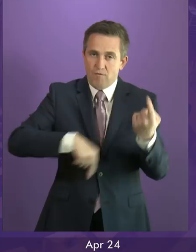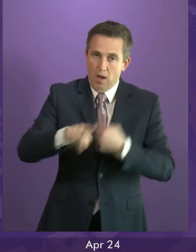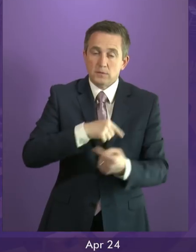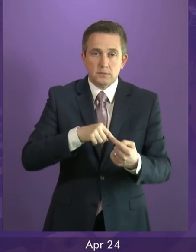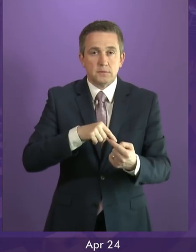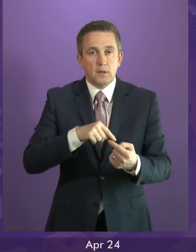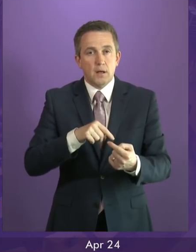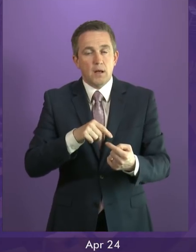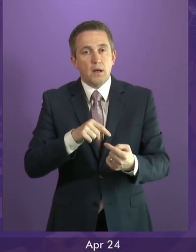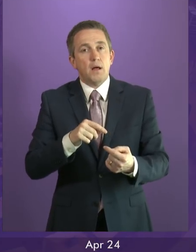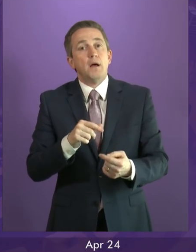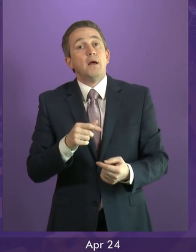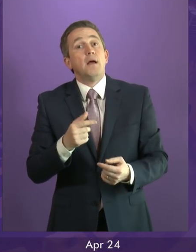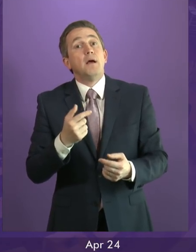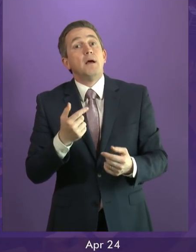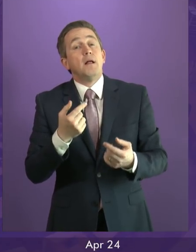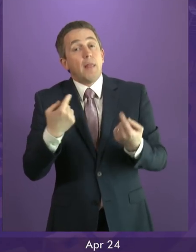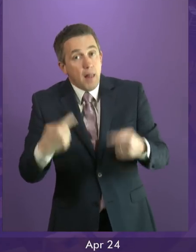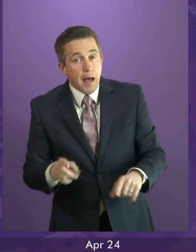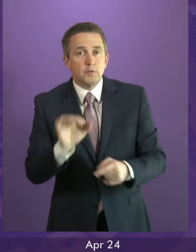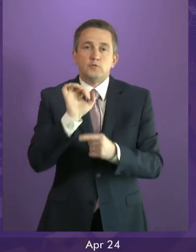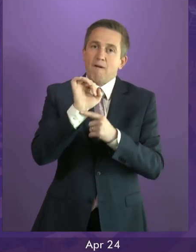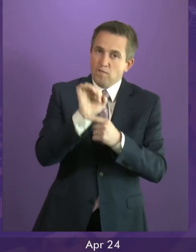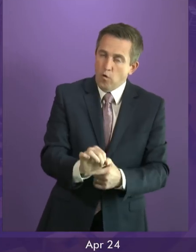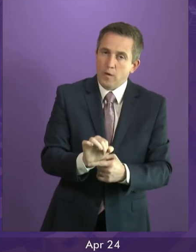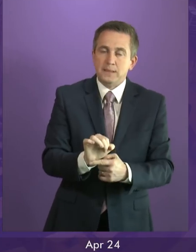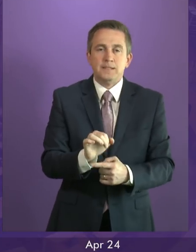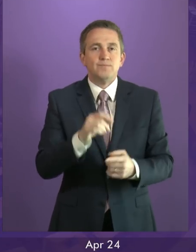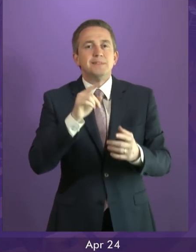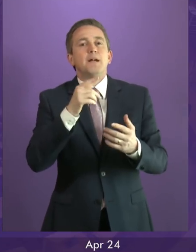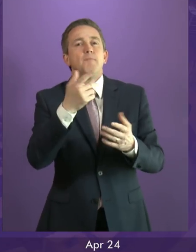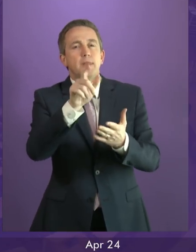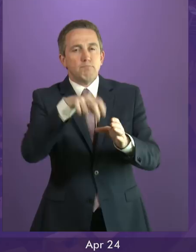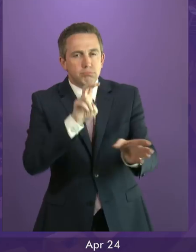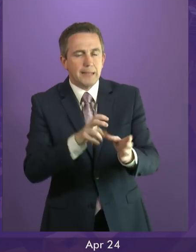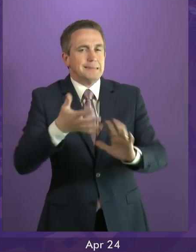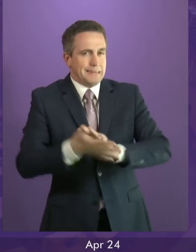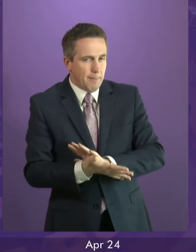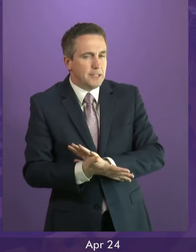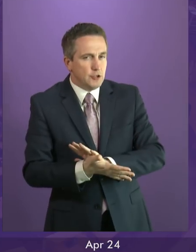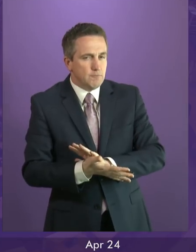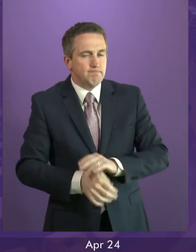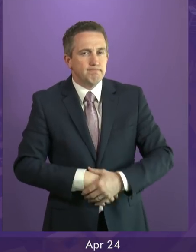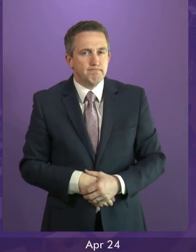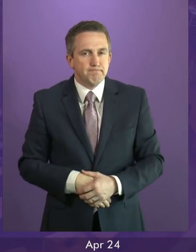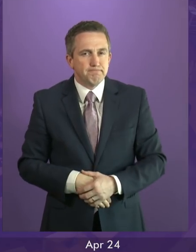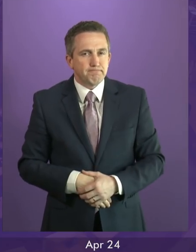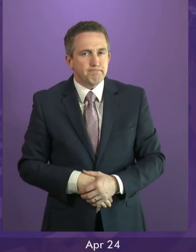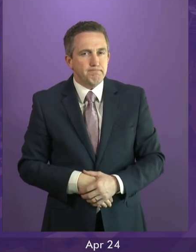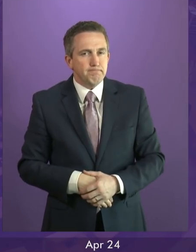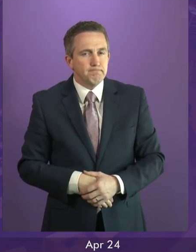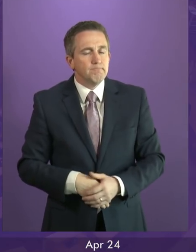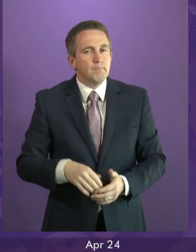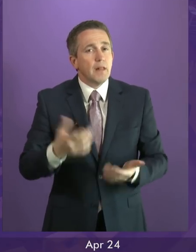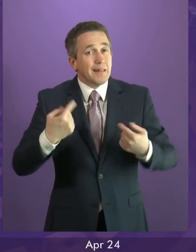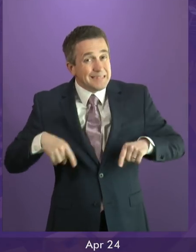our route to avoiding the worst of the damage Brexit will do. Of course, that intention does not mean that we should cease trying